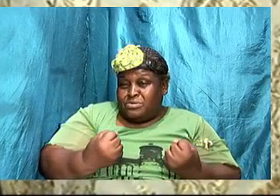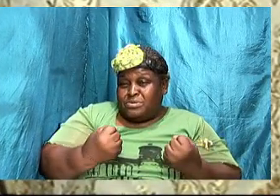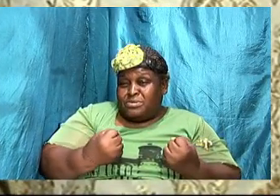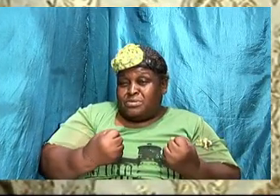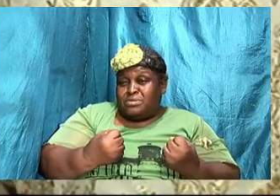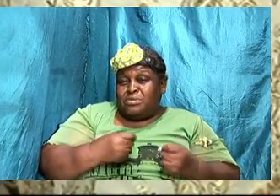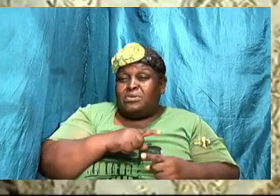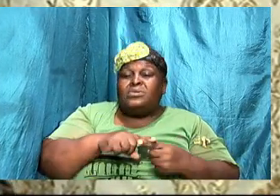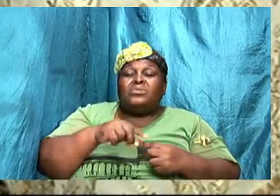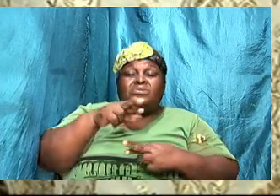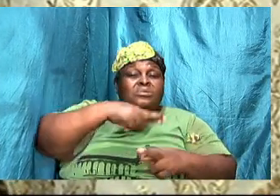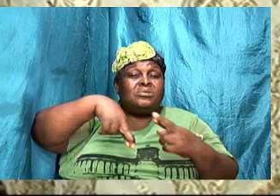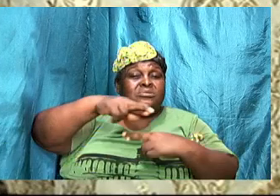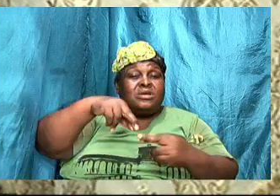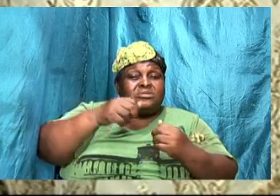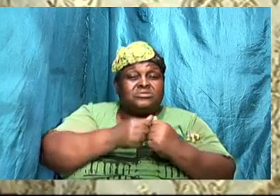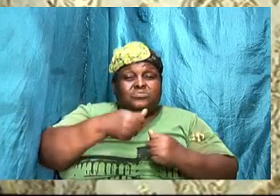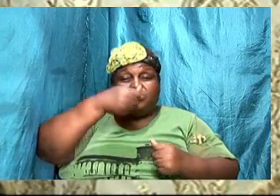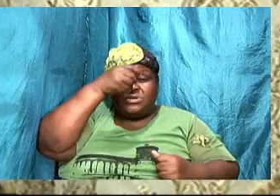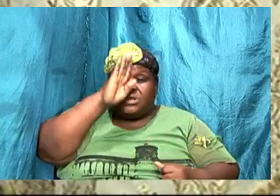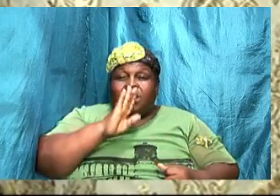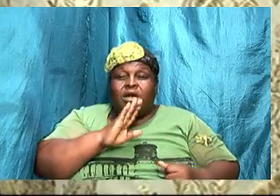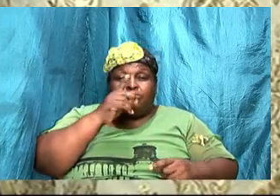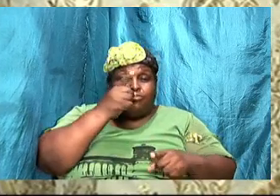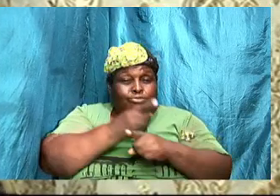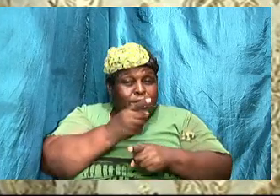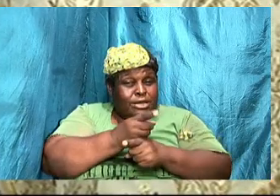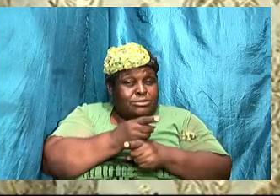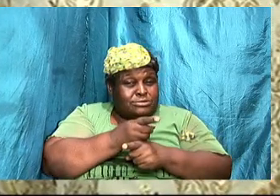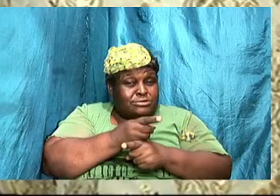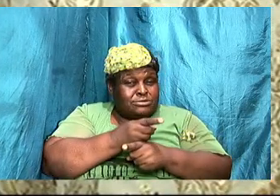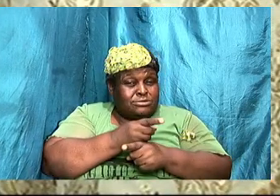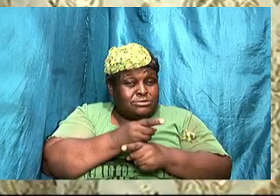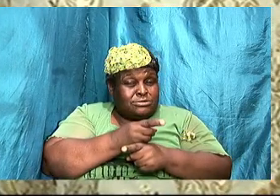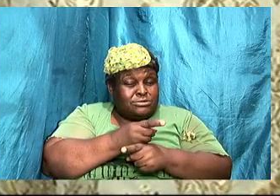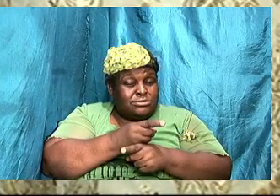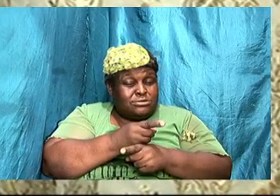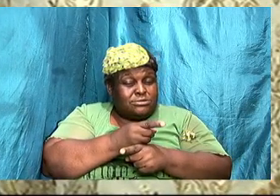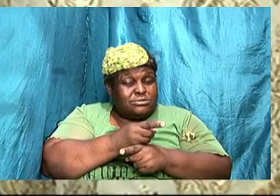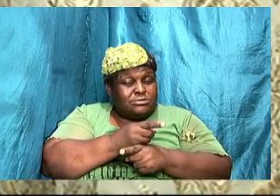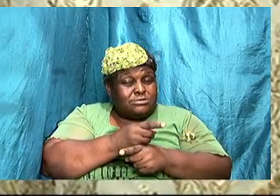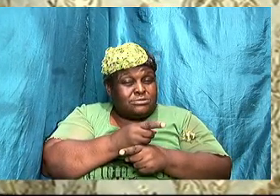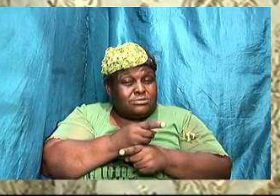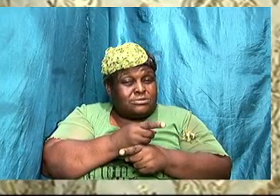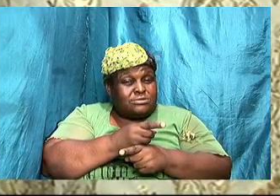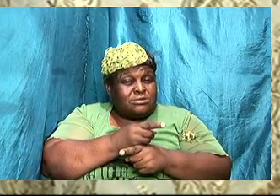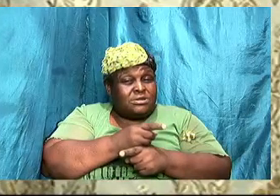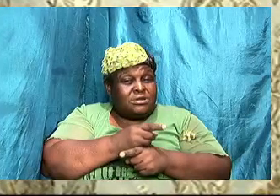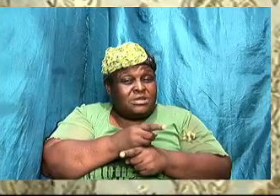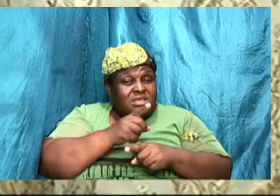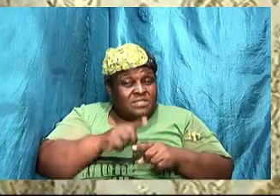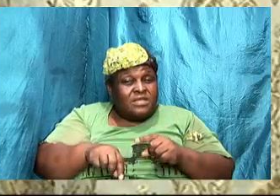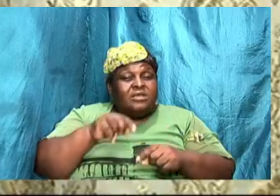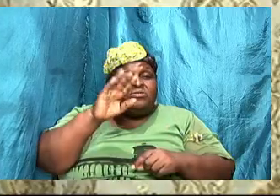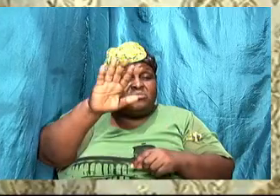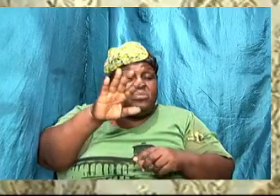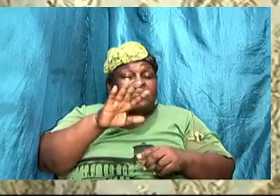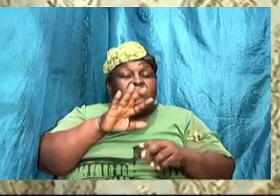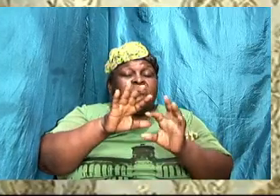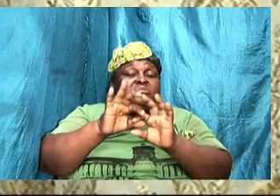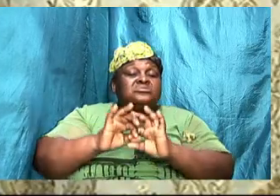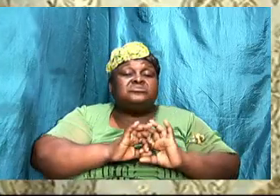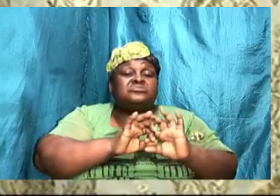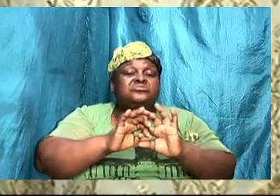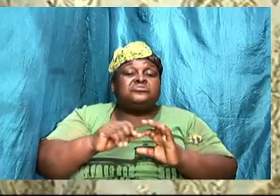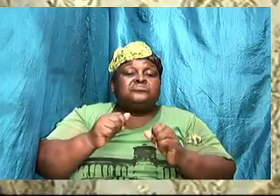is right when your relationship is with God is right then your relationship with your spouse